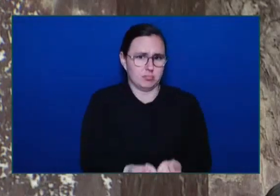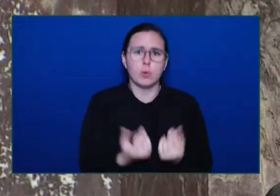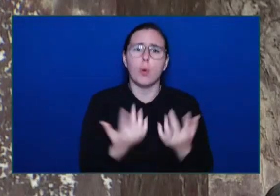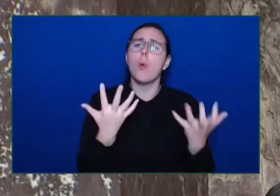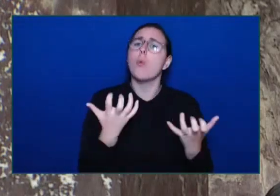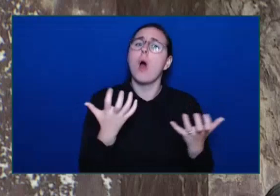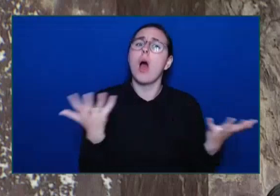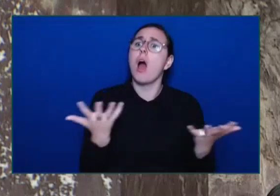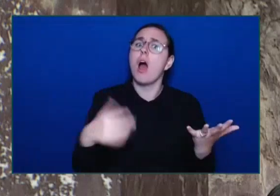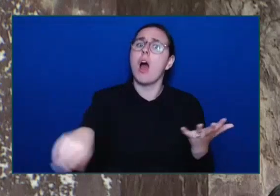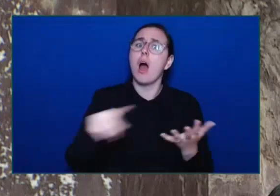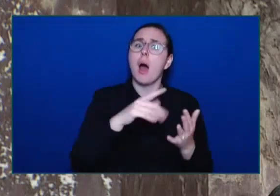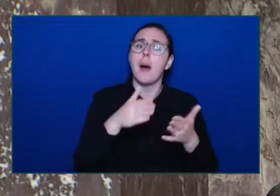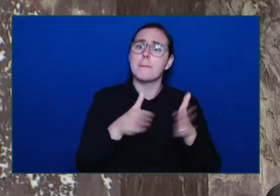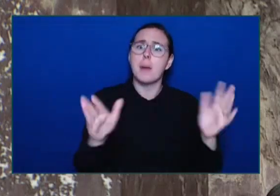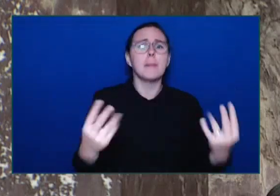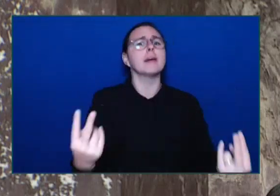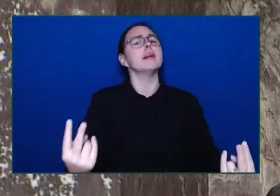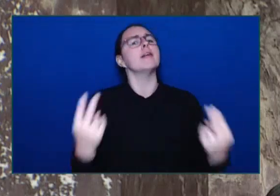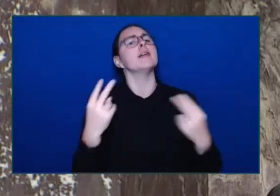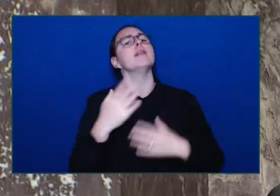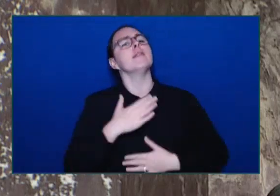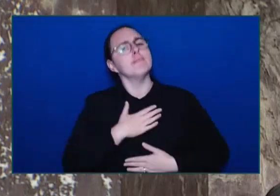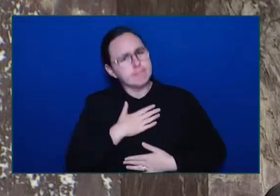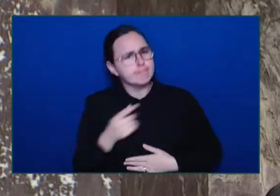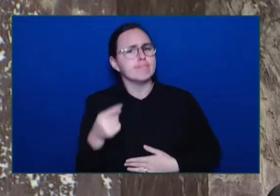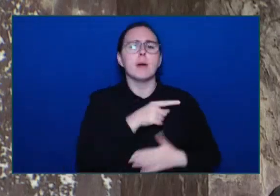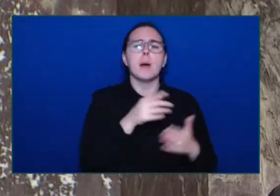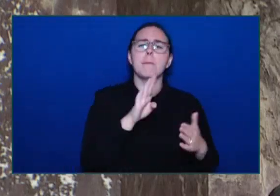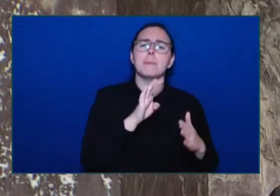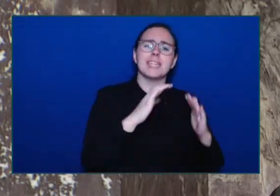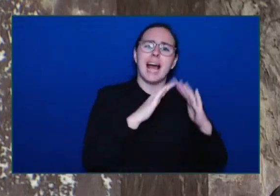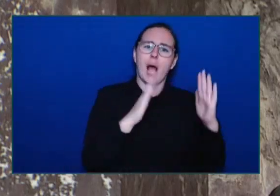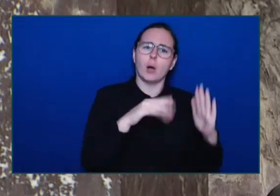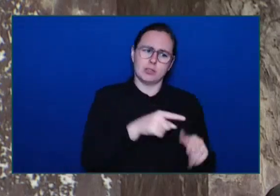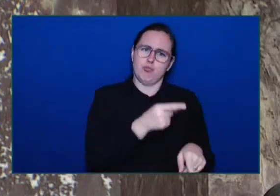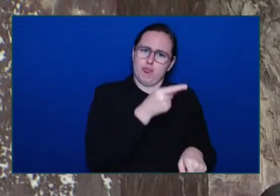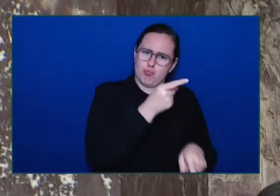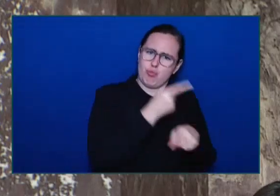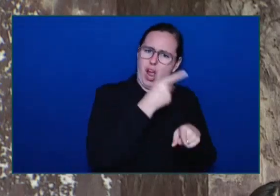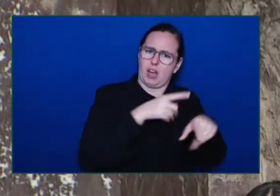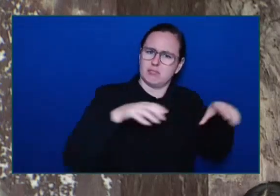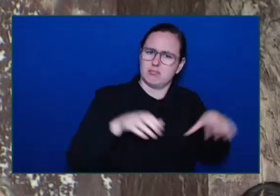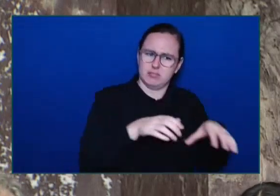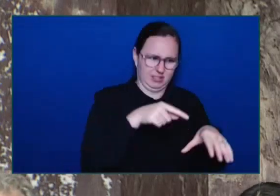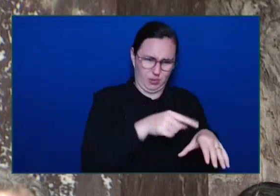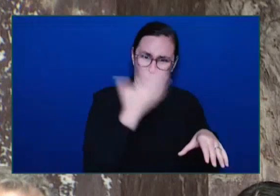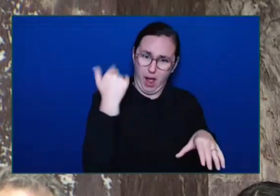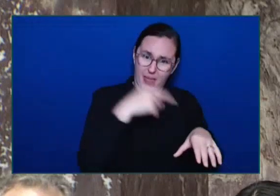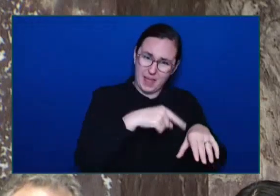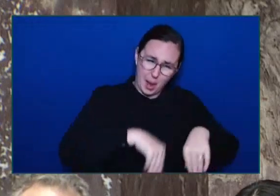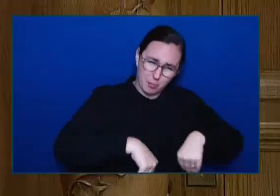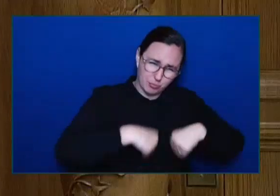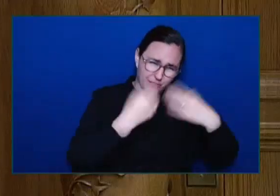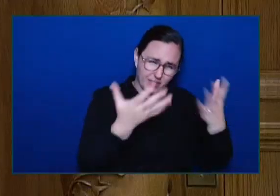Can continue To do the work That they must do Which is provide The critically important housing For the most vulnerable people In this province